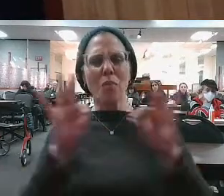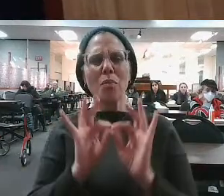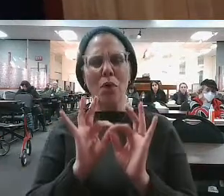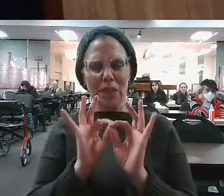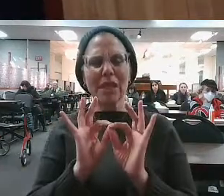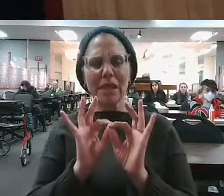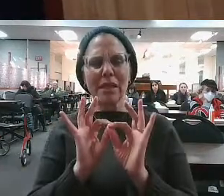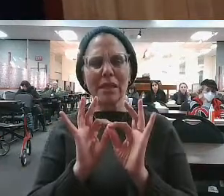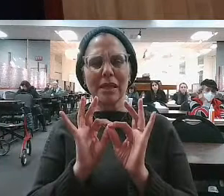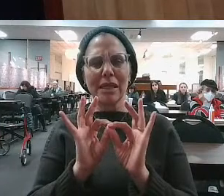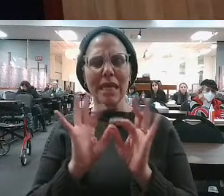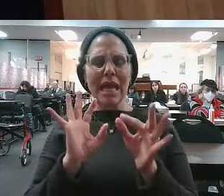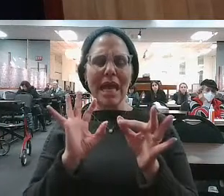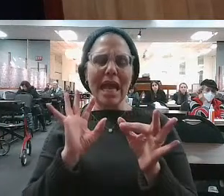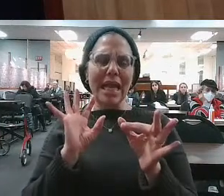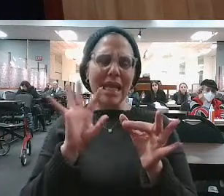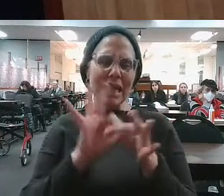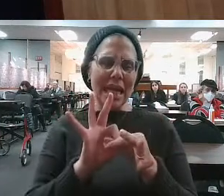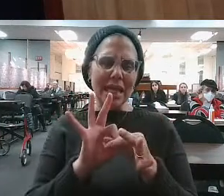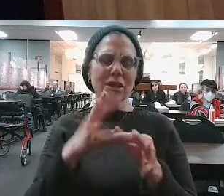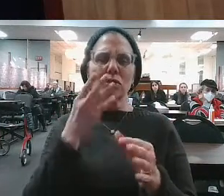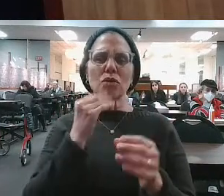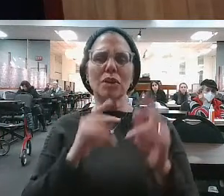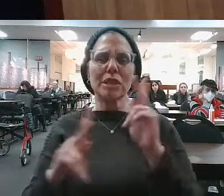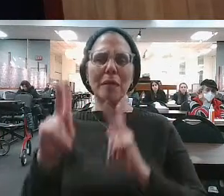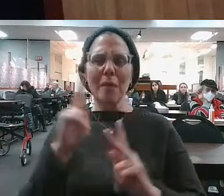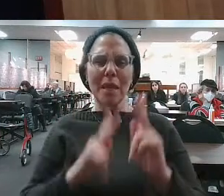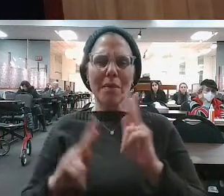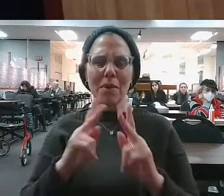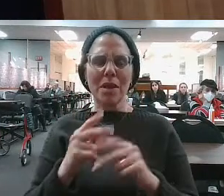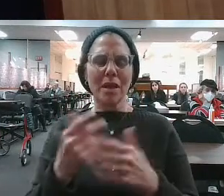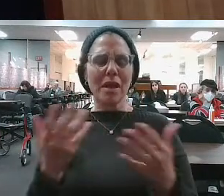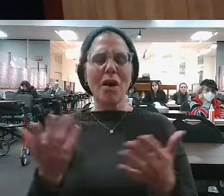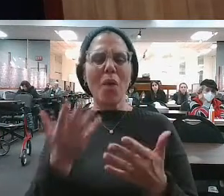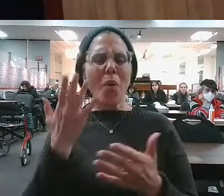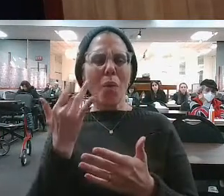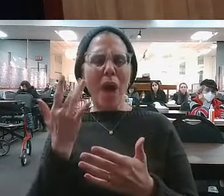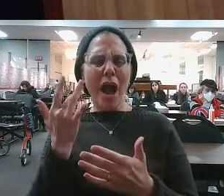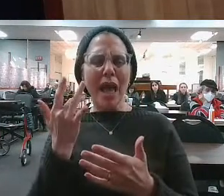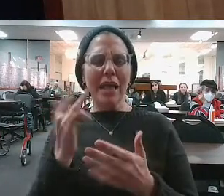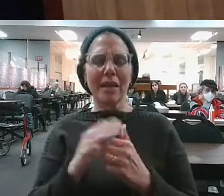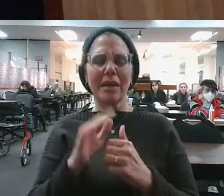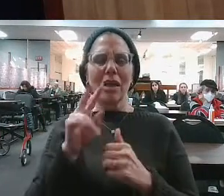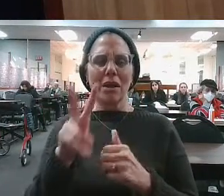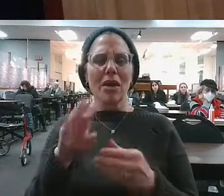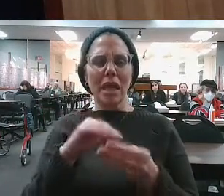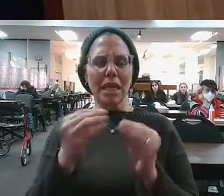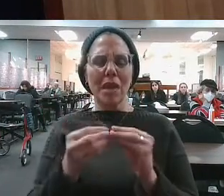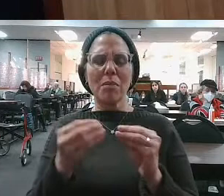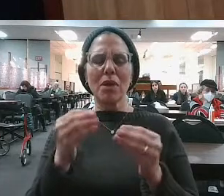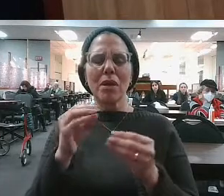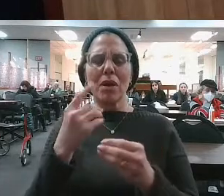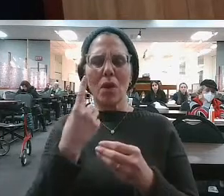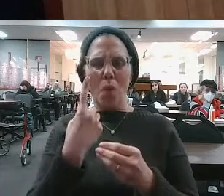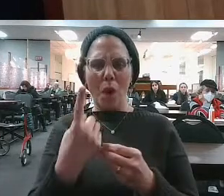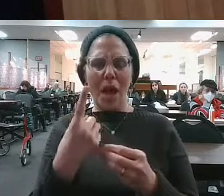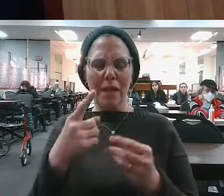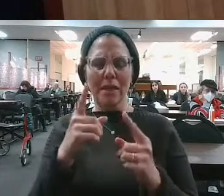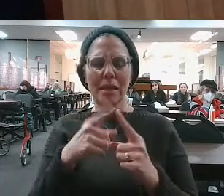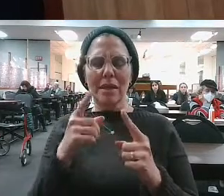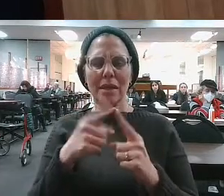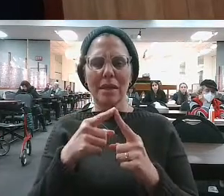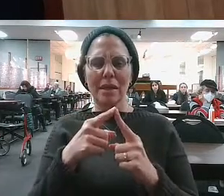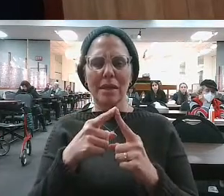story and make it their own. And what's your story, Moshe Rabbeinu? Number one, Shemen